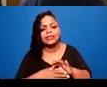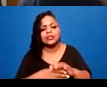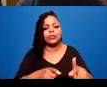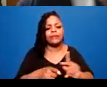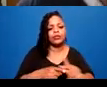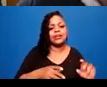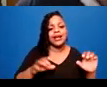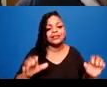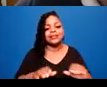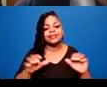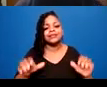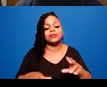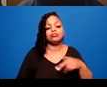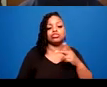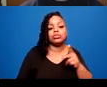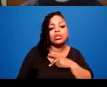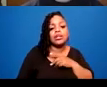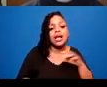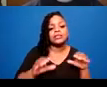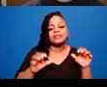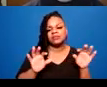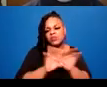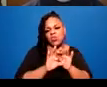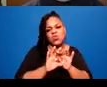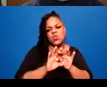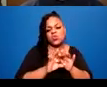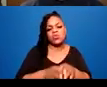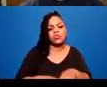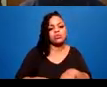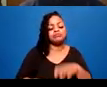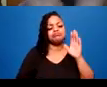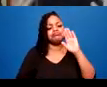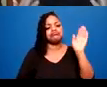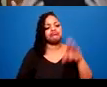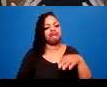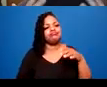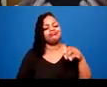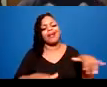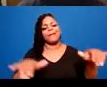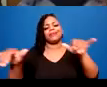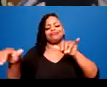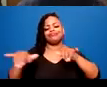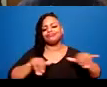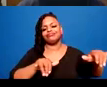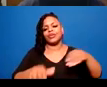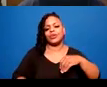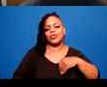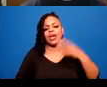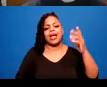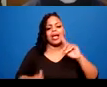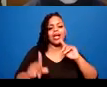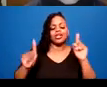but having some kind of reserve of energy for